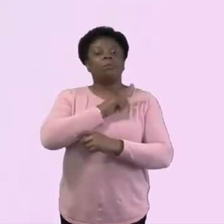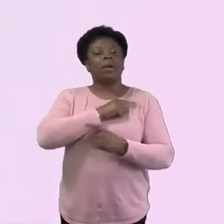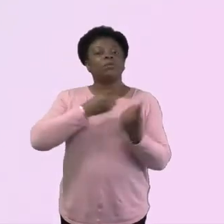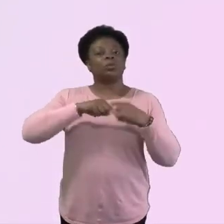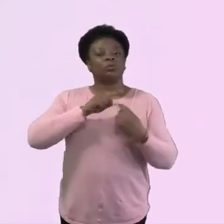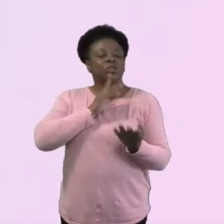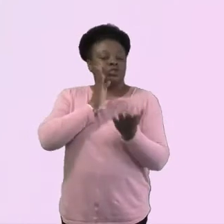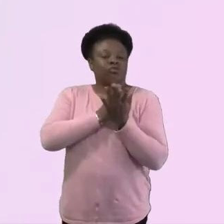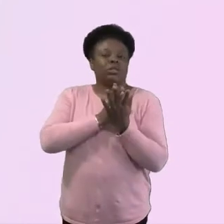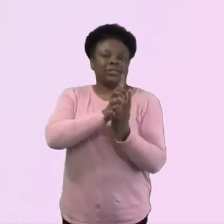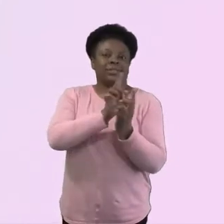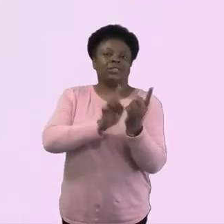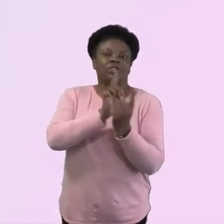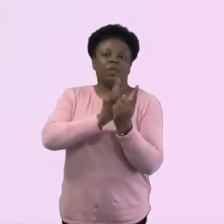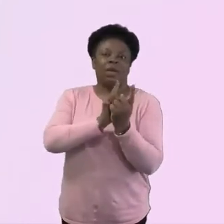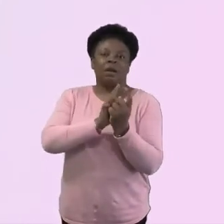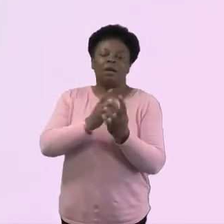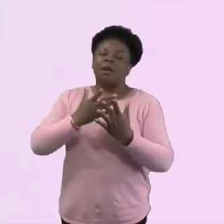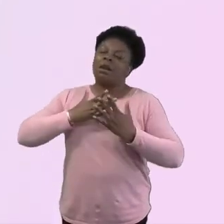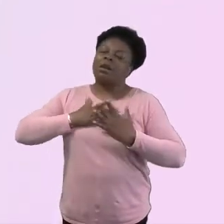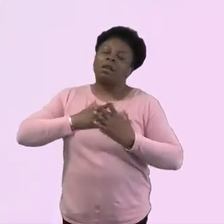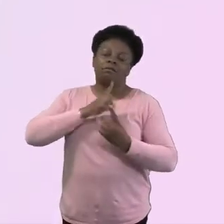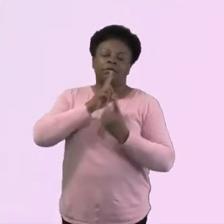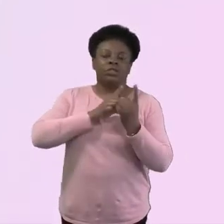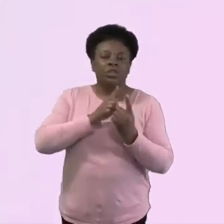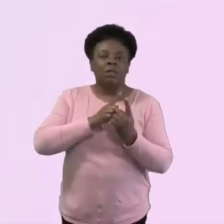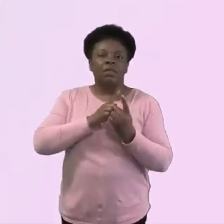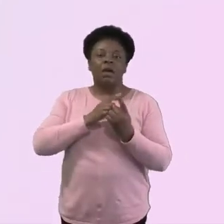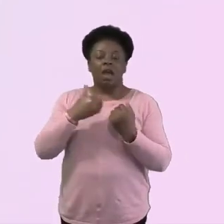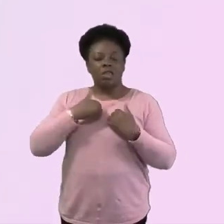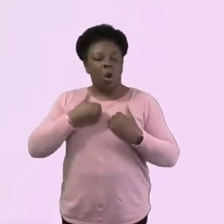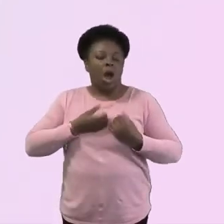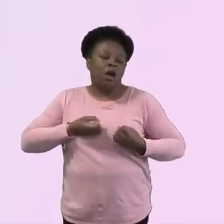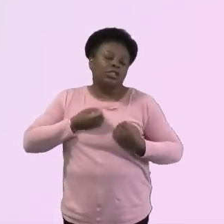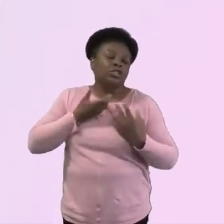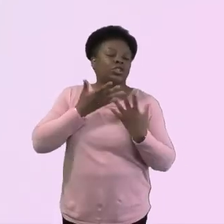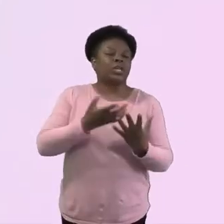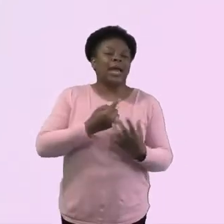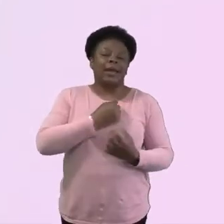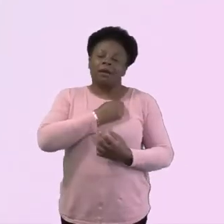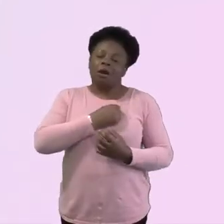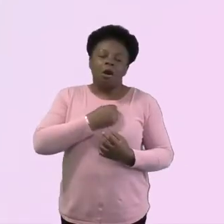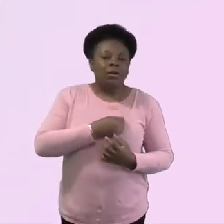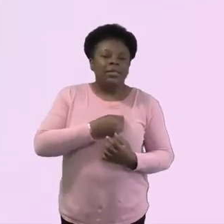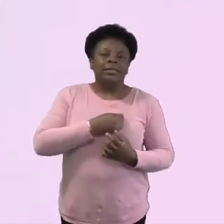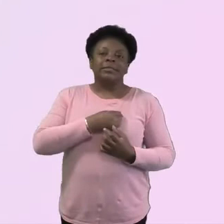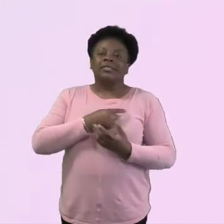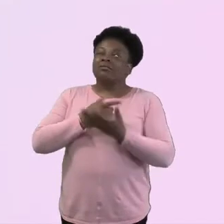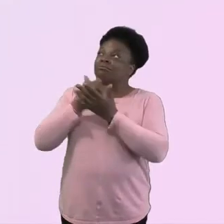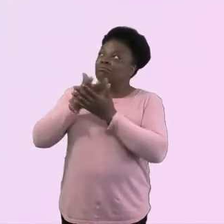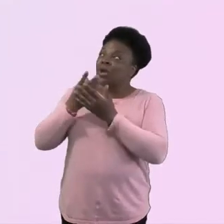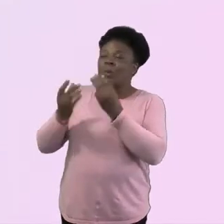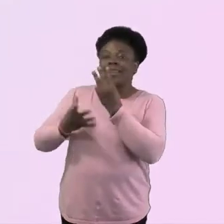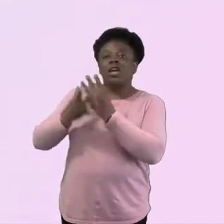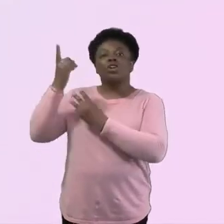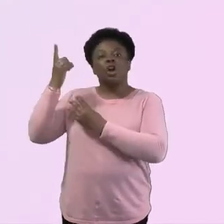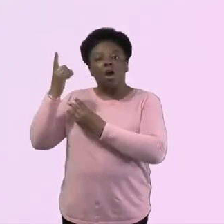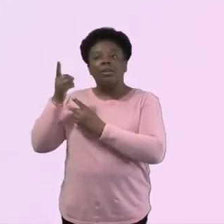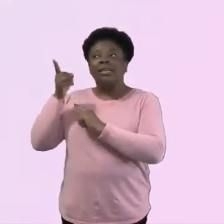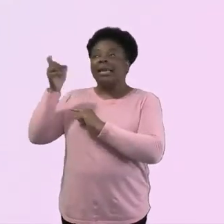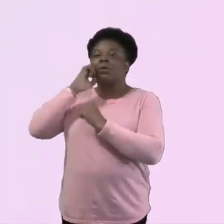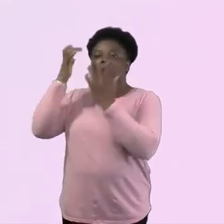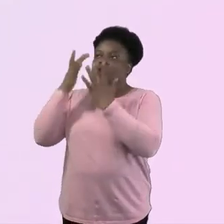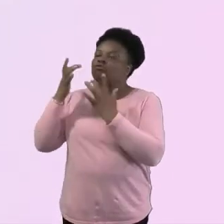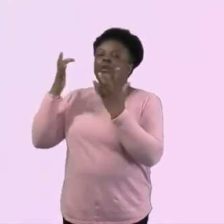and just love them and share your heart for them and just see what God is saying to them and in that. And I think stuff